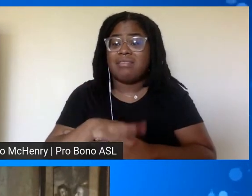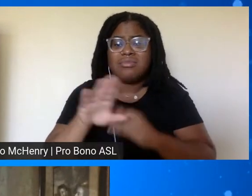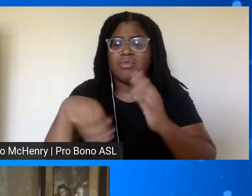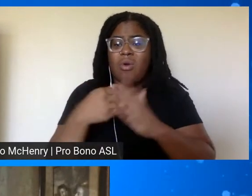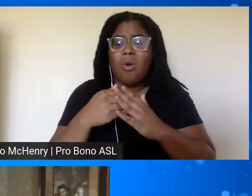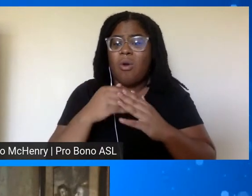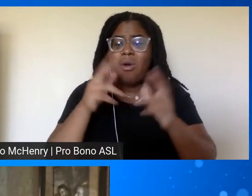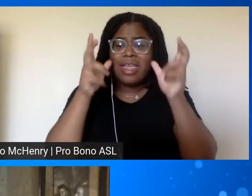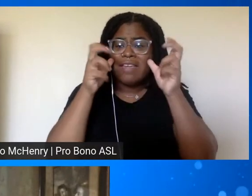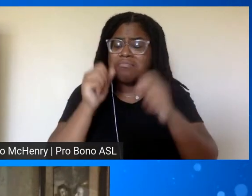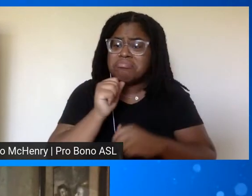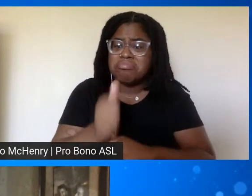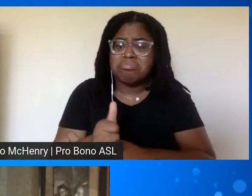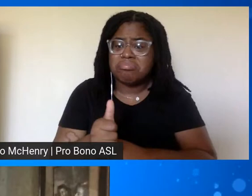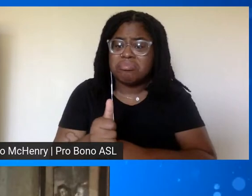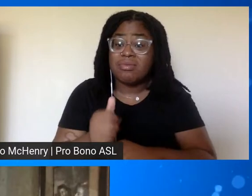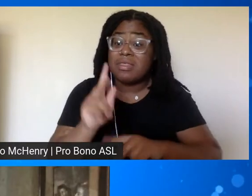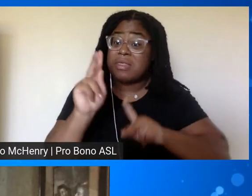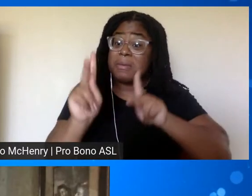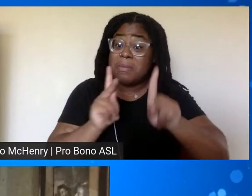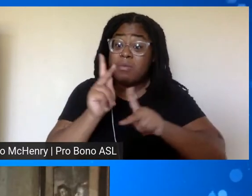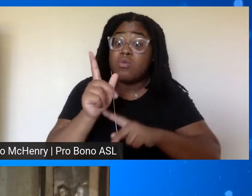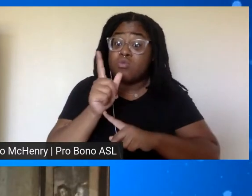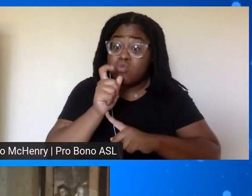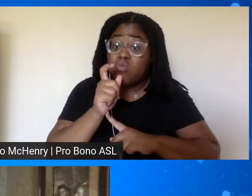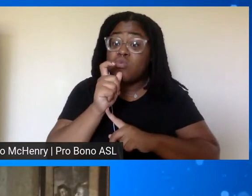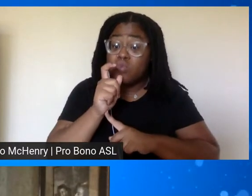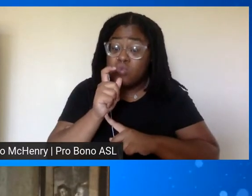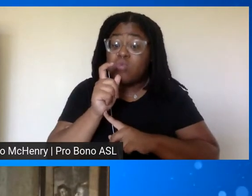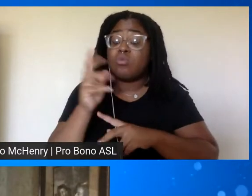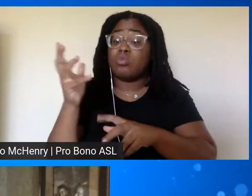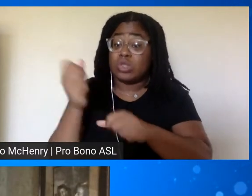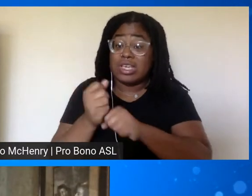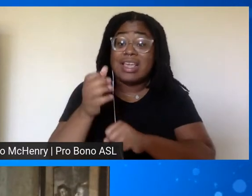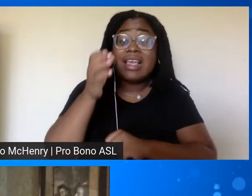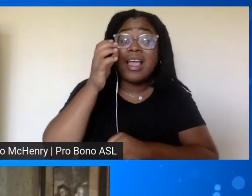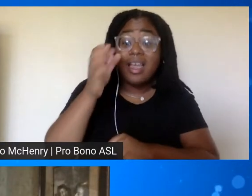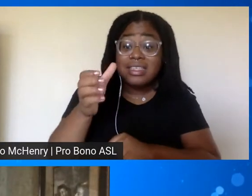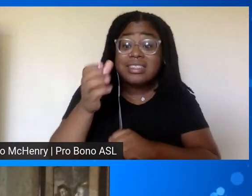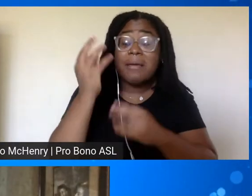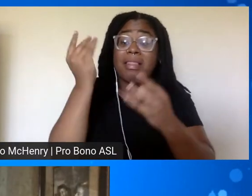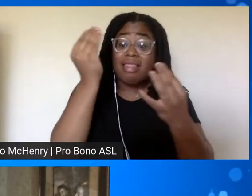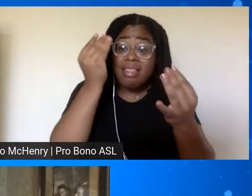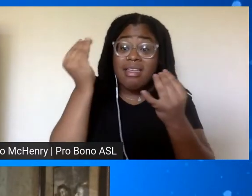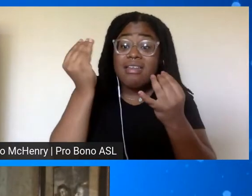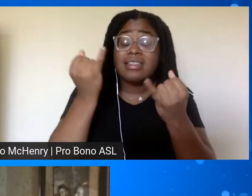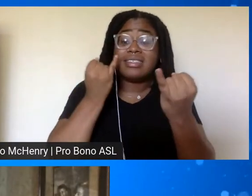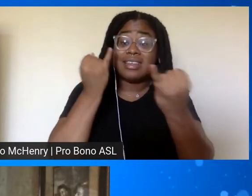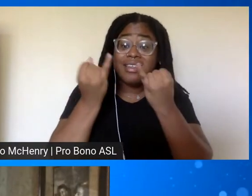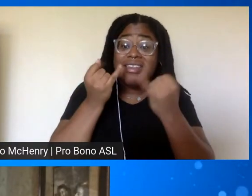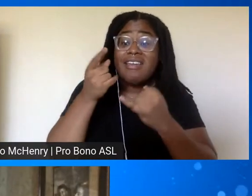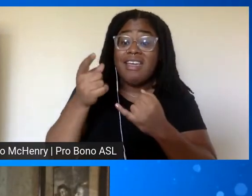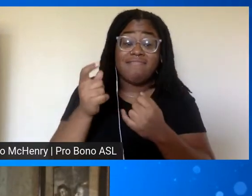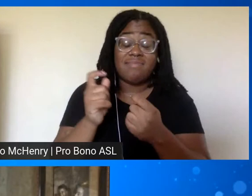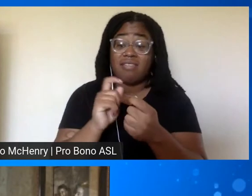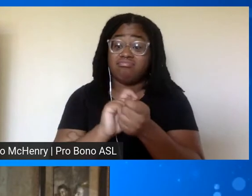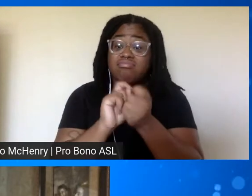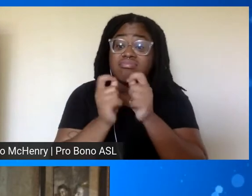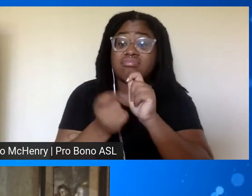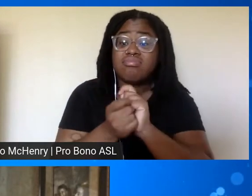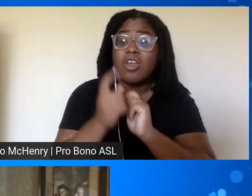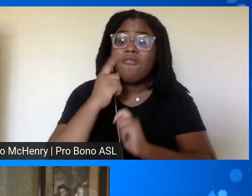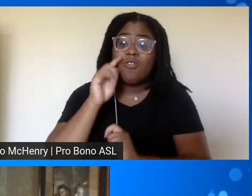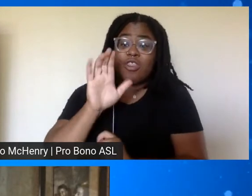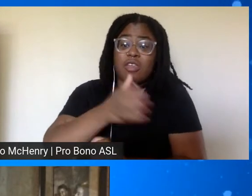there have been people who have taken concepts and thoughts and ideals and they have manipulated it for their